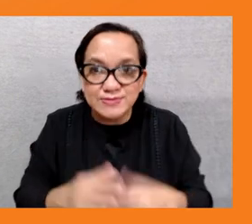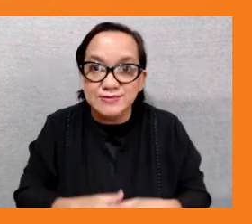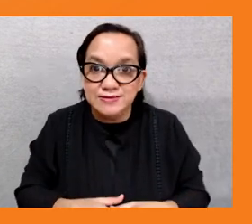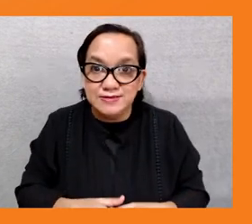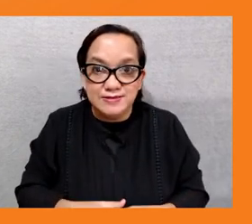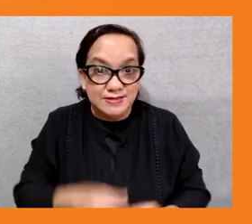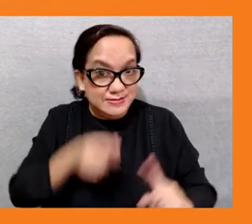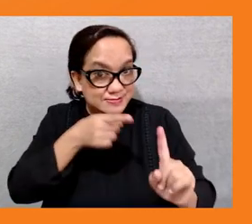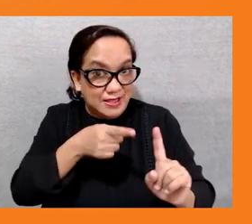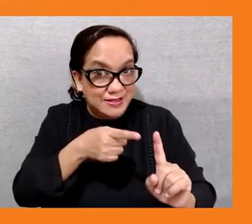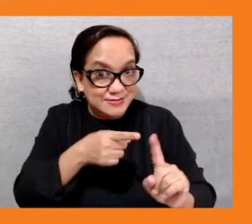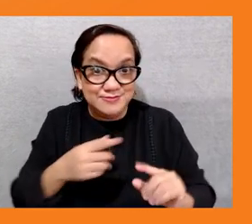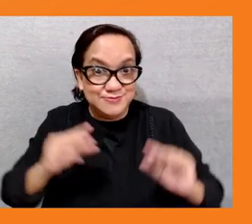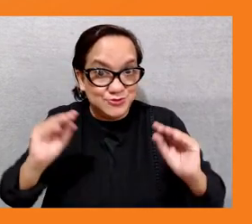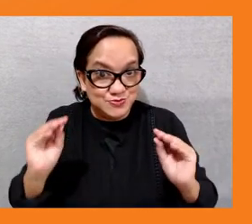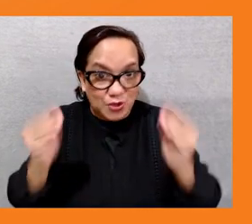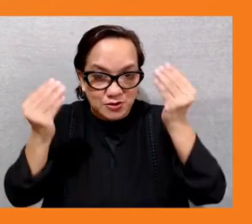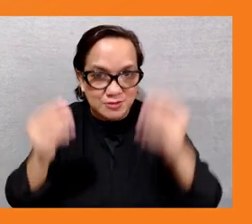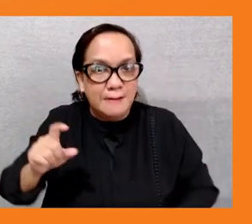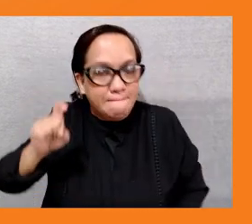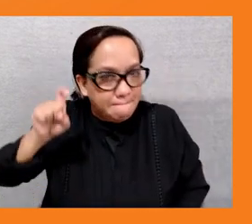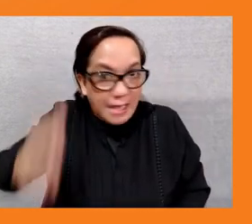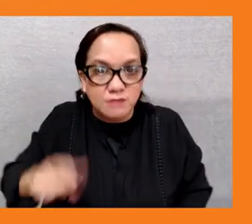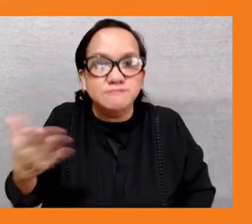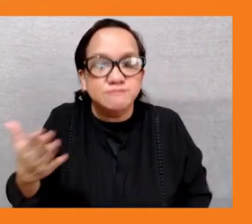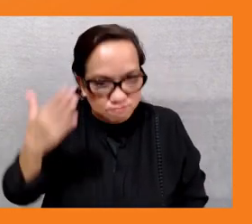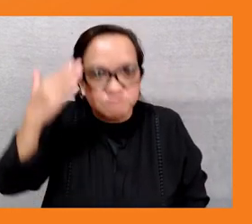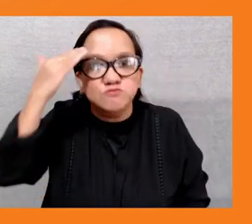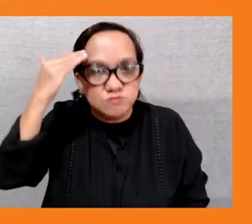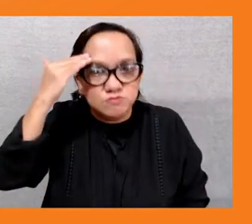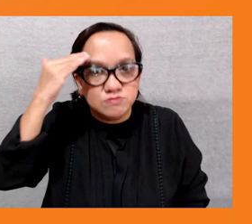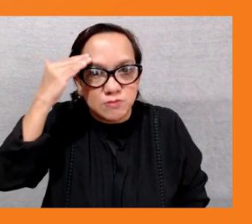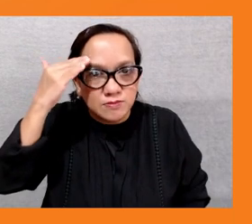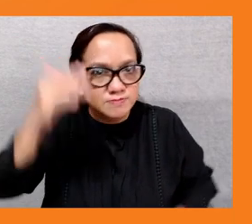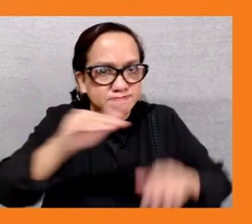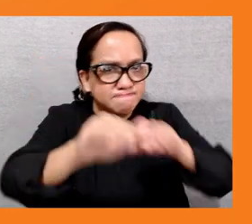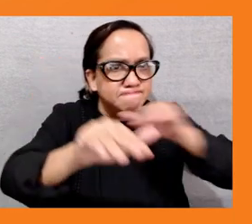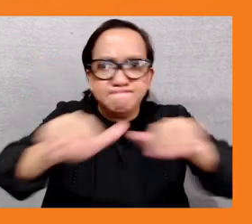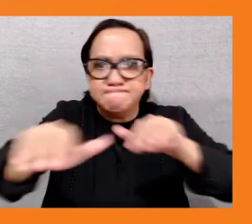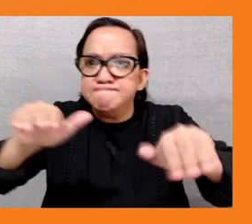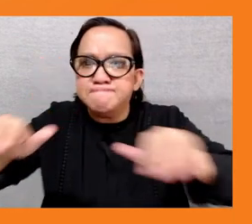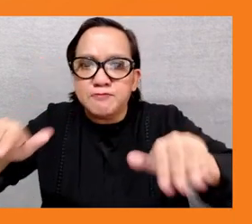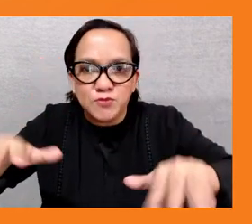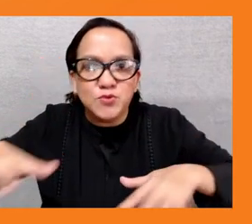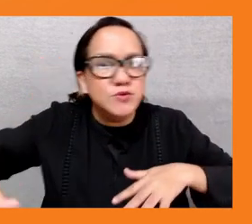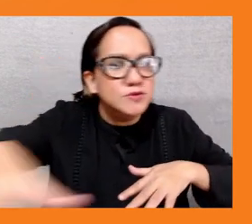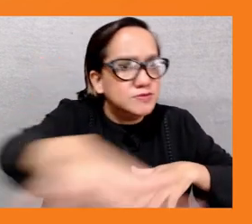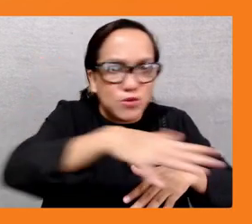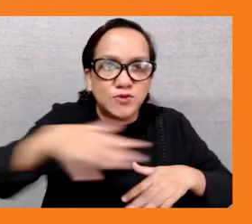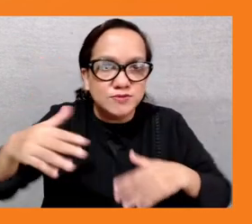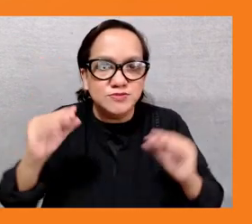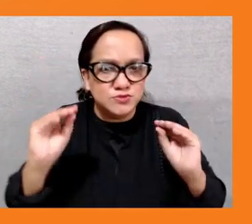awareness and engage young people and key stakeholders about the opportunities that exist in the green economy and green job opportunities